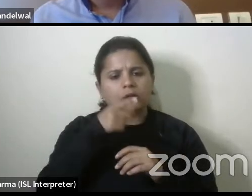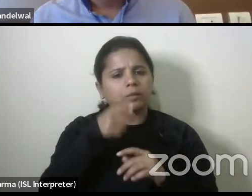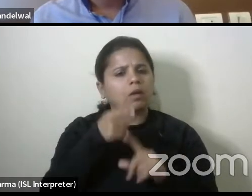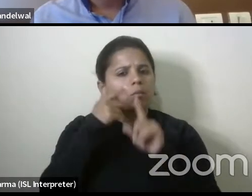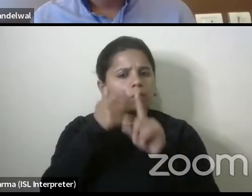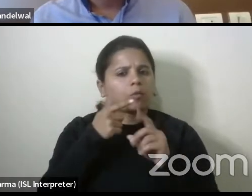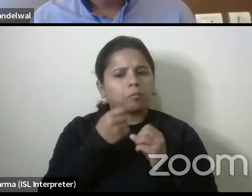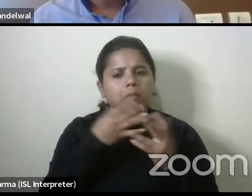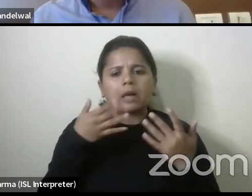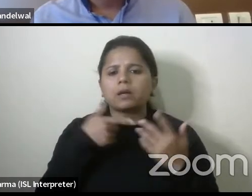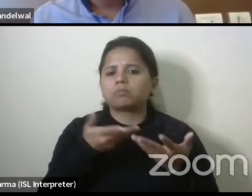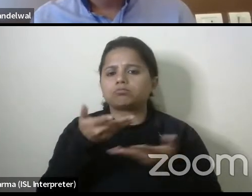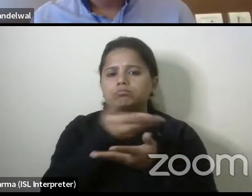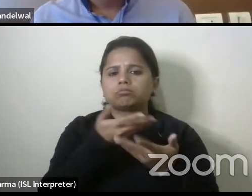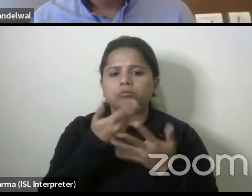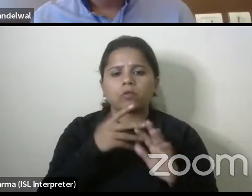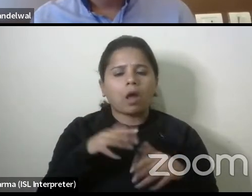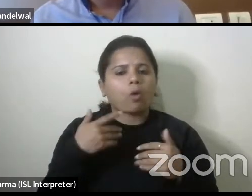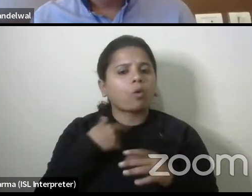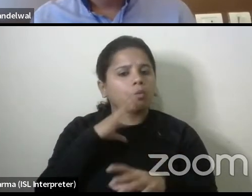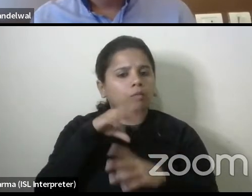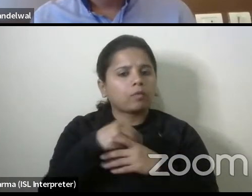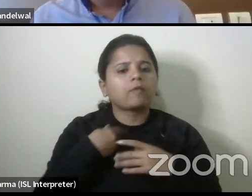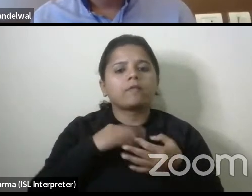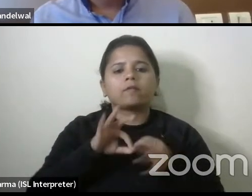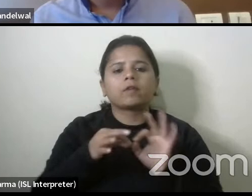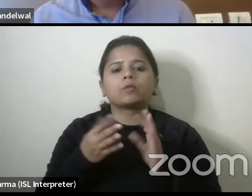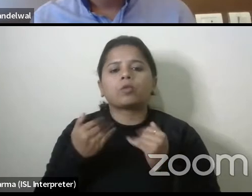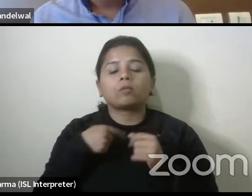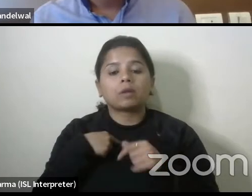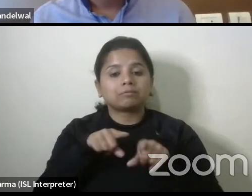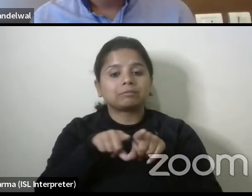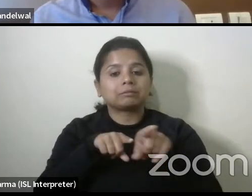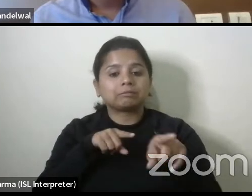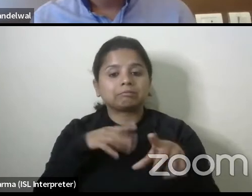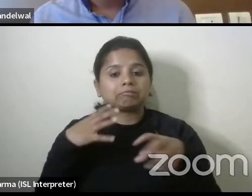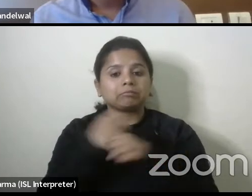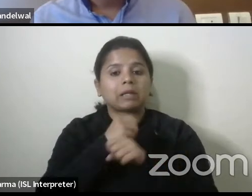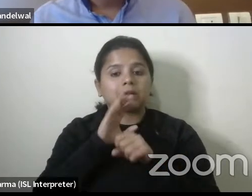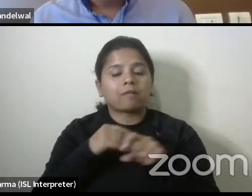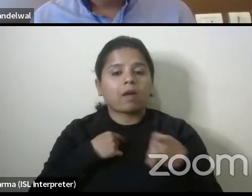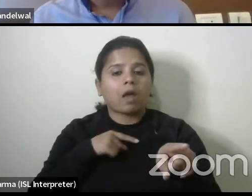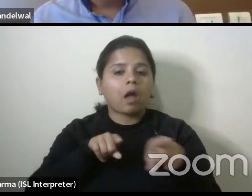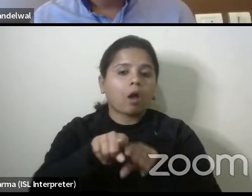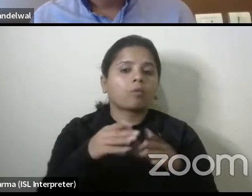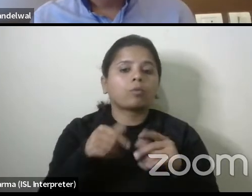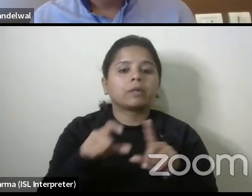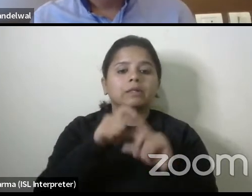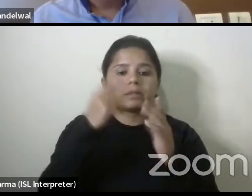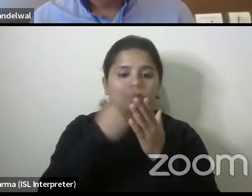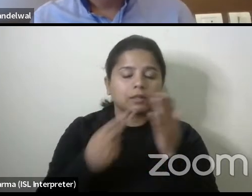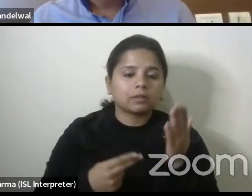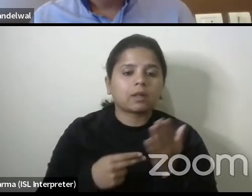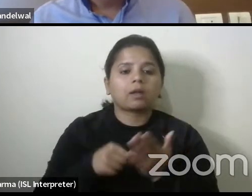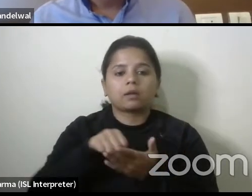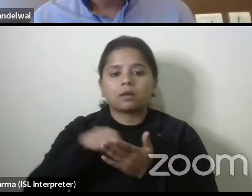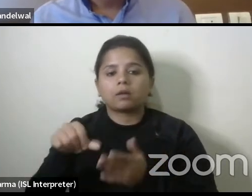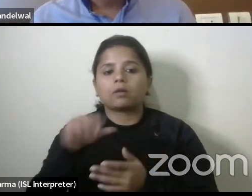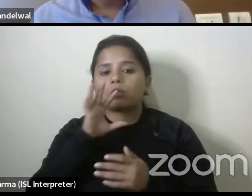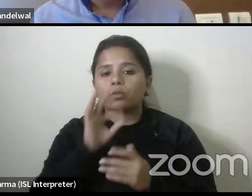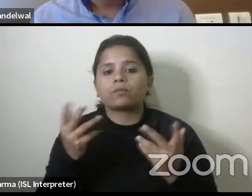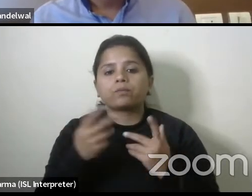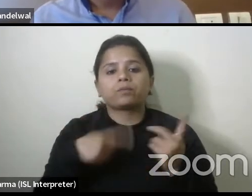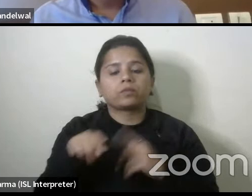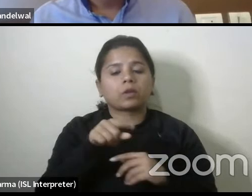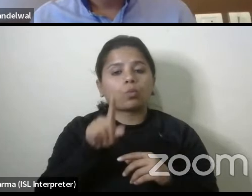the how part of it and how can we really fix the gap that you rightly said is there in the design and implementation and one key